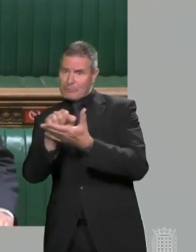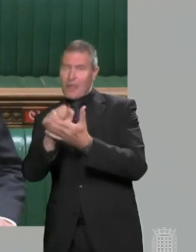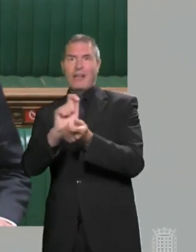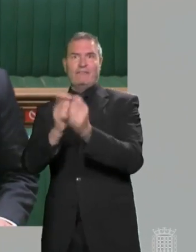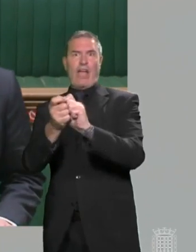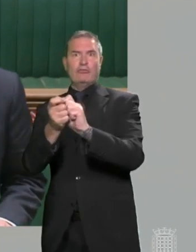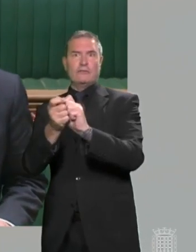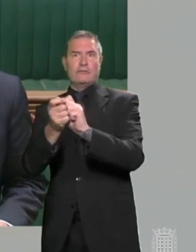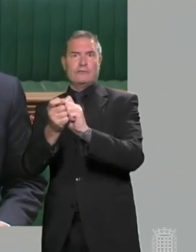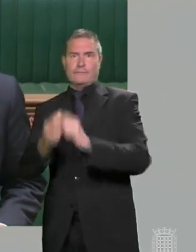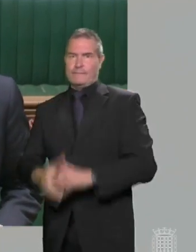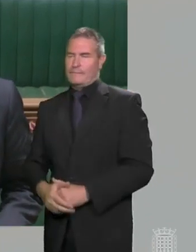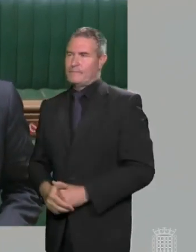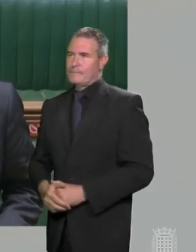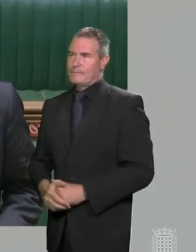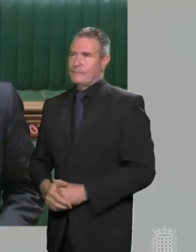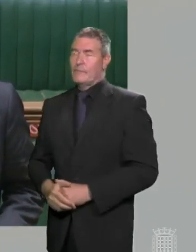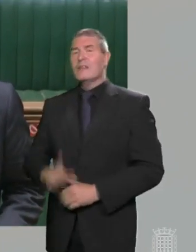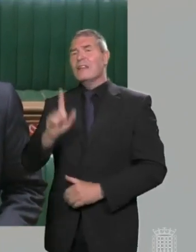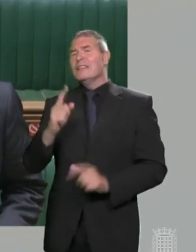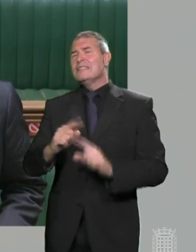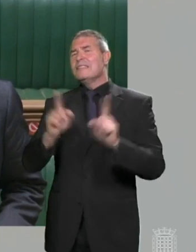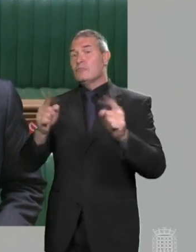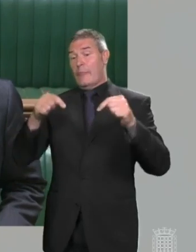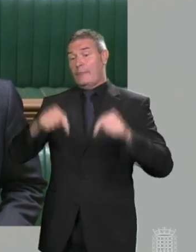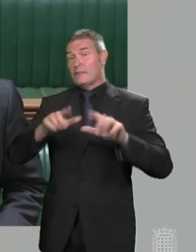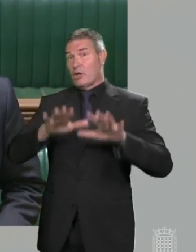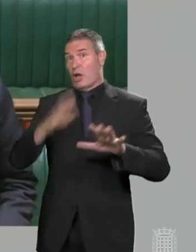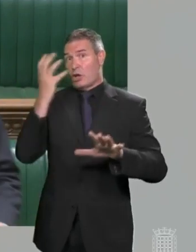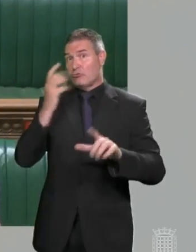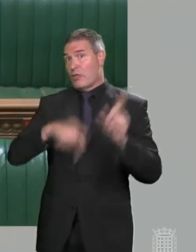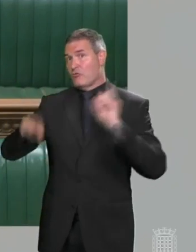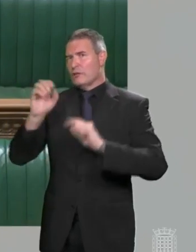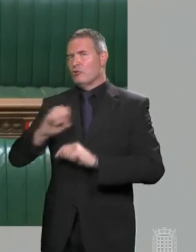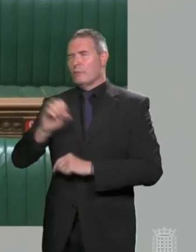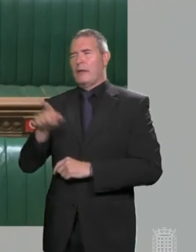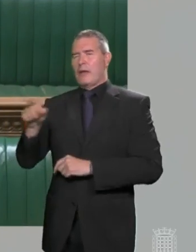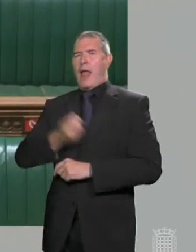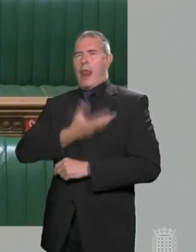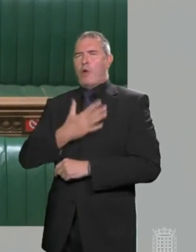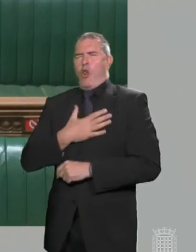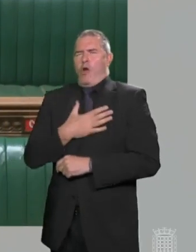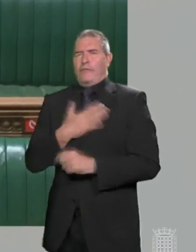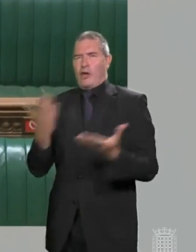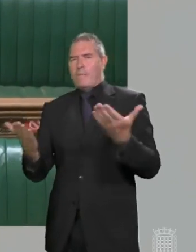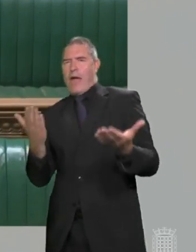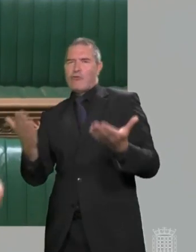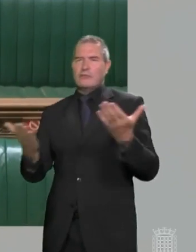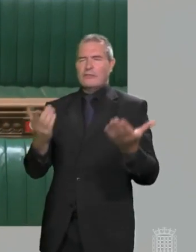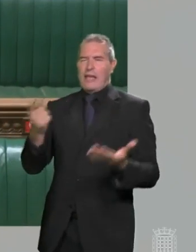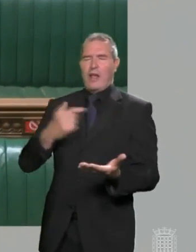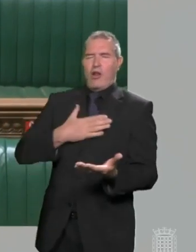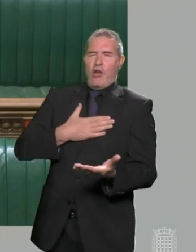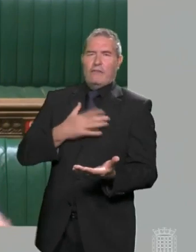identified. And the big difference between this country and the rest of Europe, he loves these comparisons, Mr Speaker. It